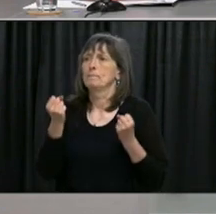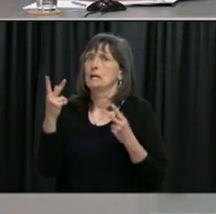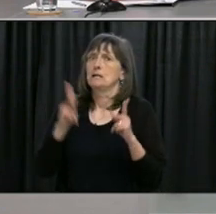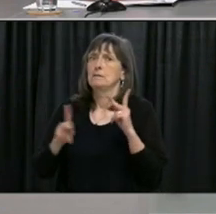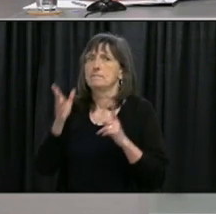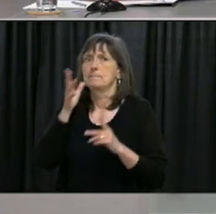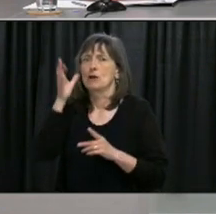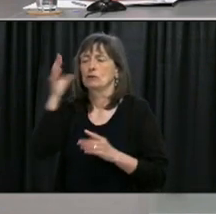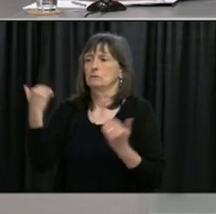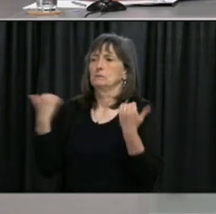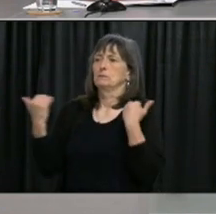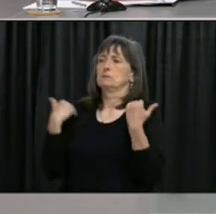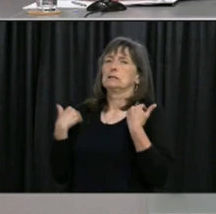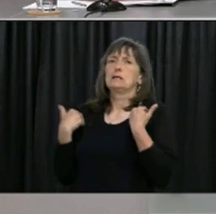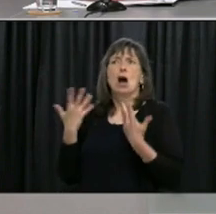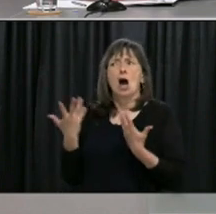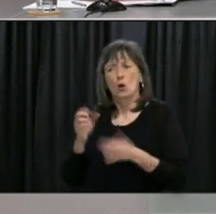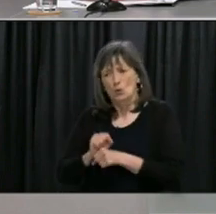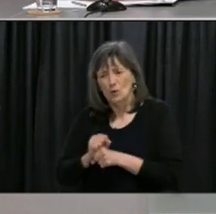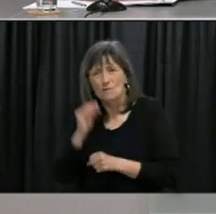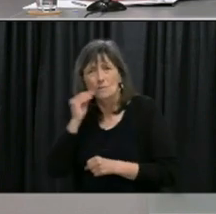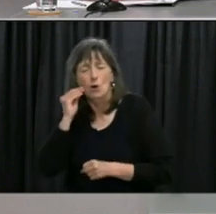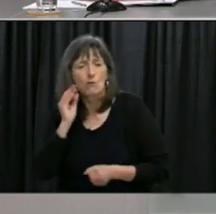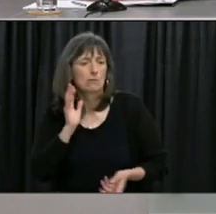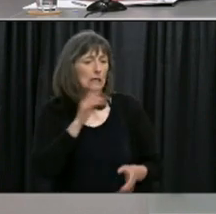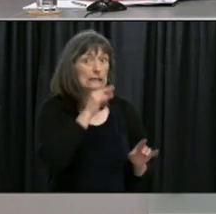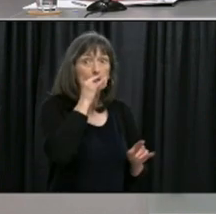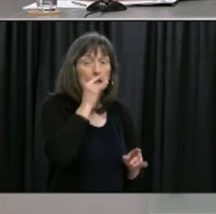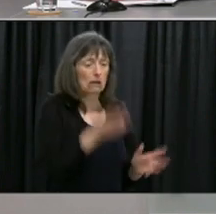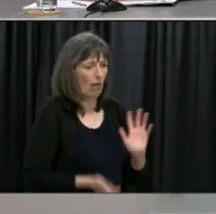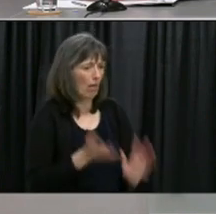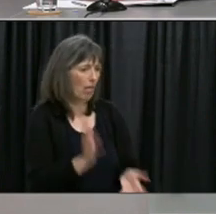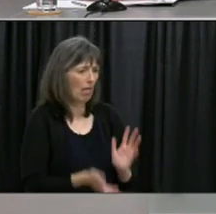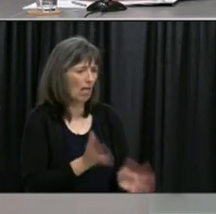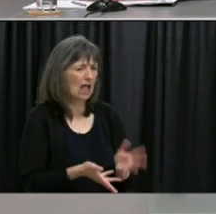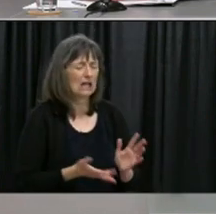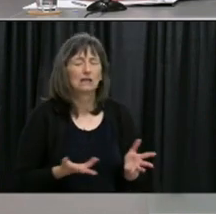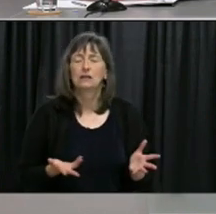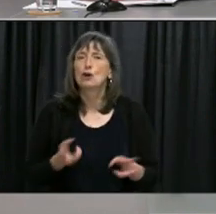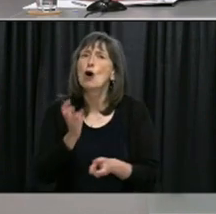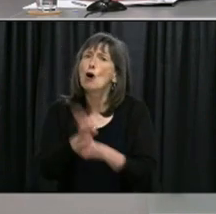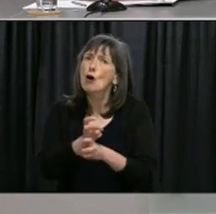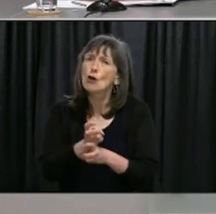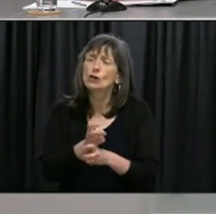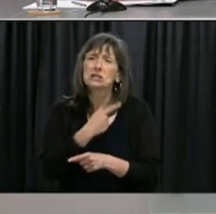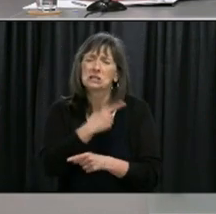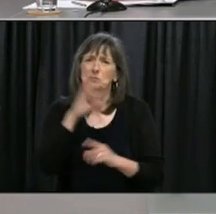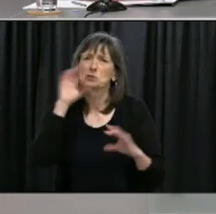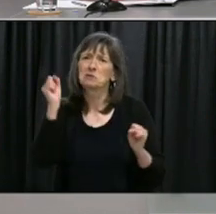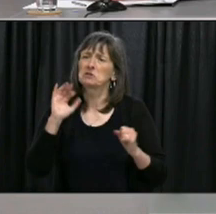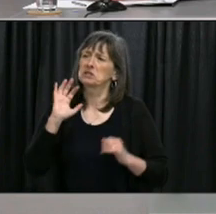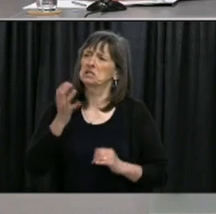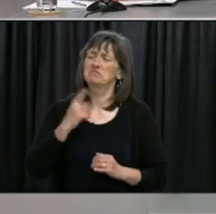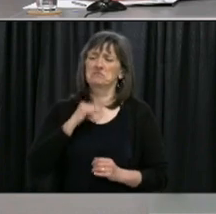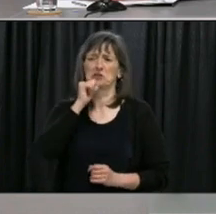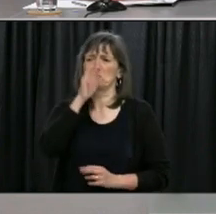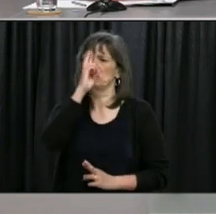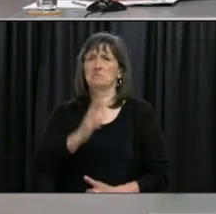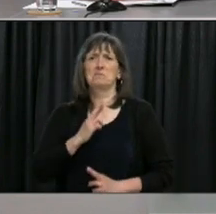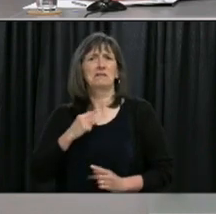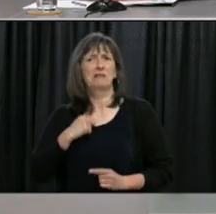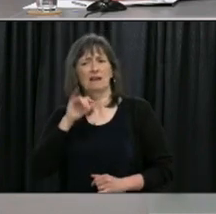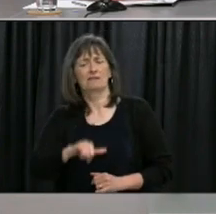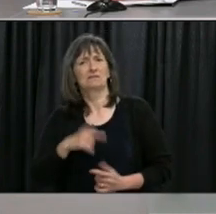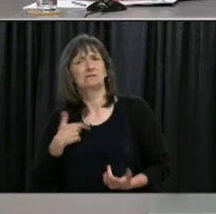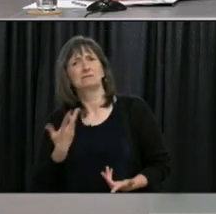in trying to both work from home and look after children why are they being told by child care centers that even as of Monday